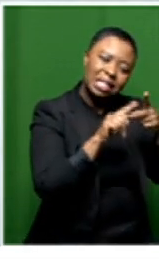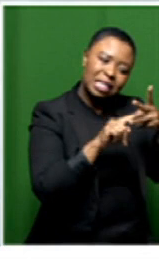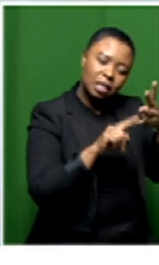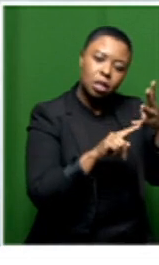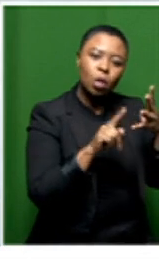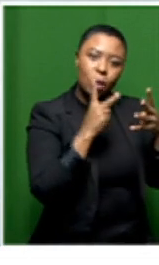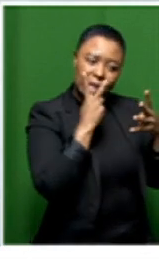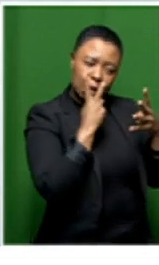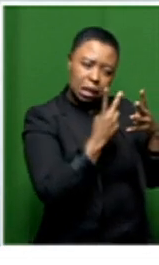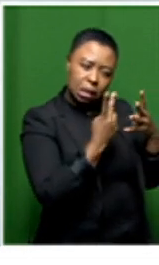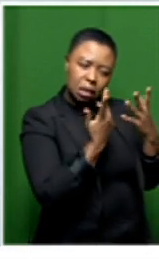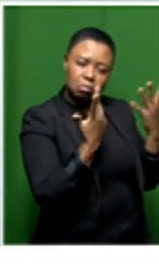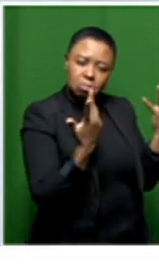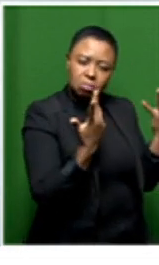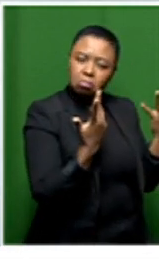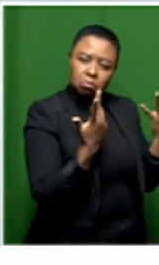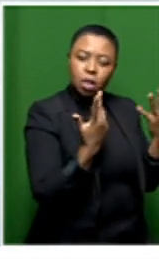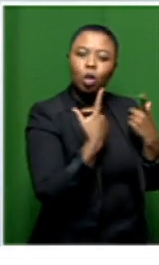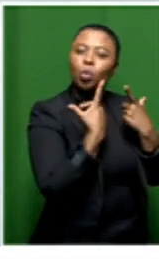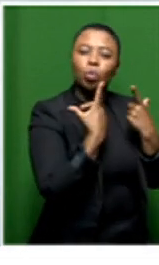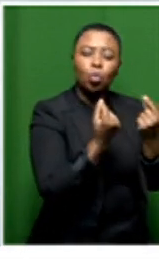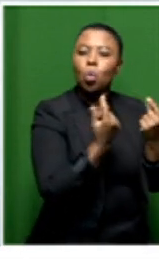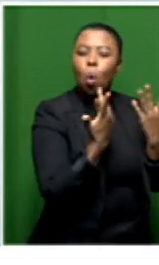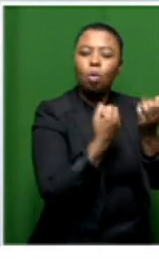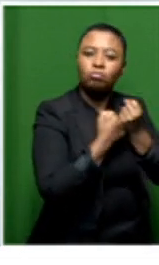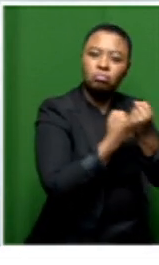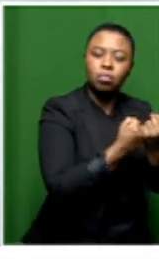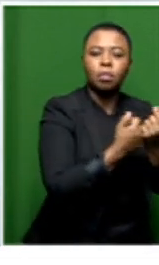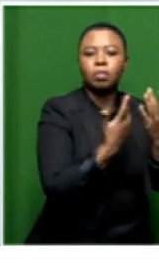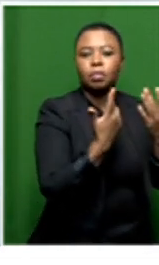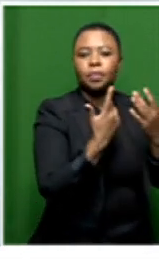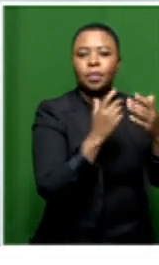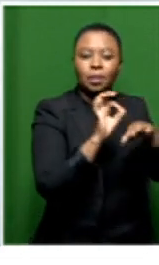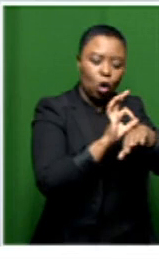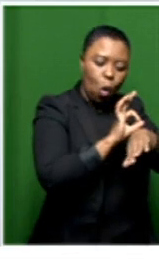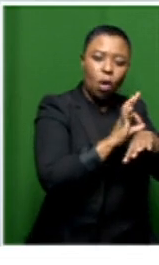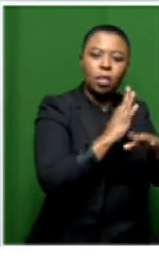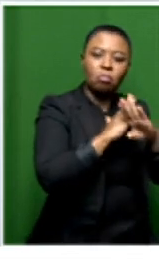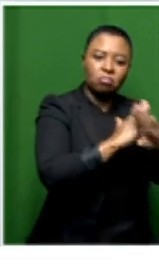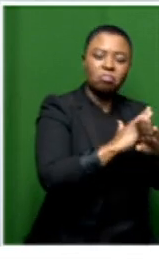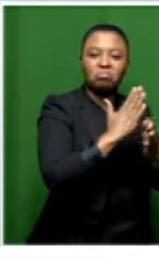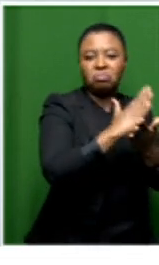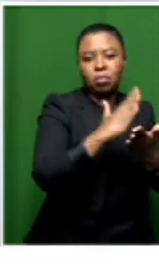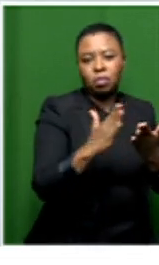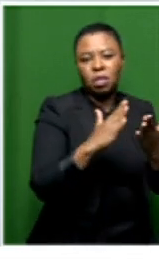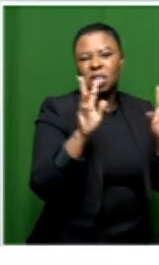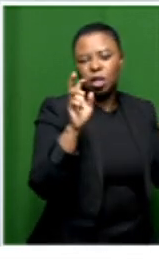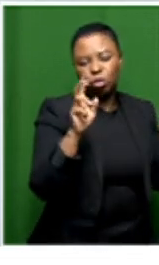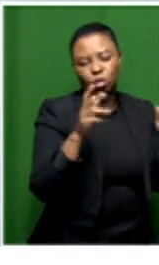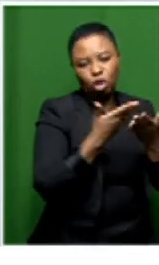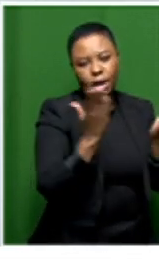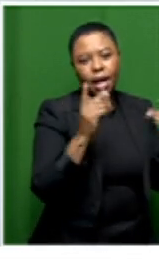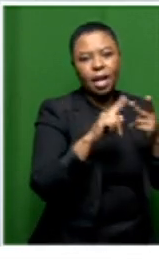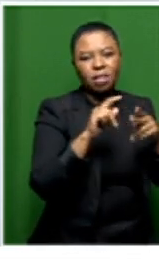see if if they can also do something about microclotin as well as clotting issues in general and